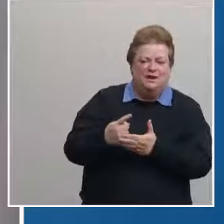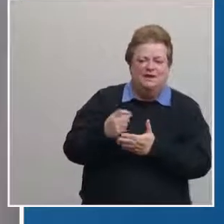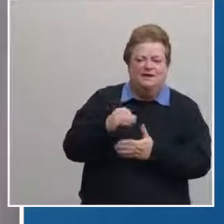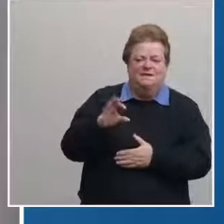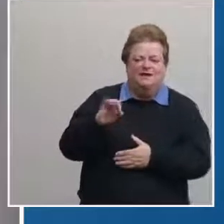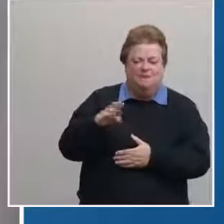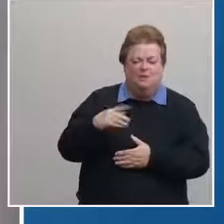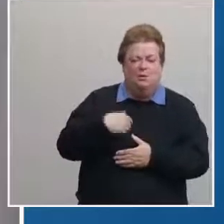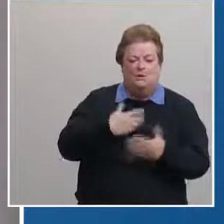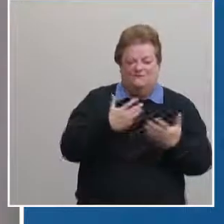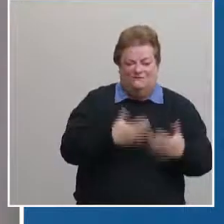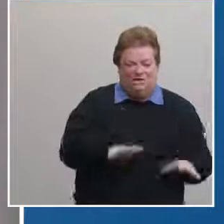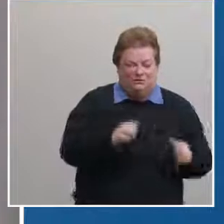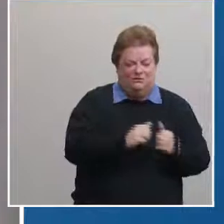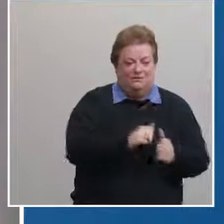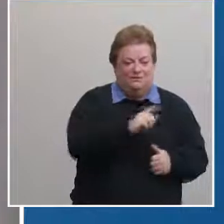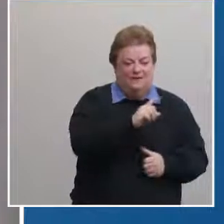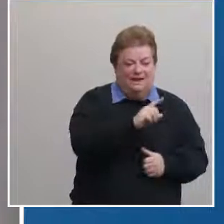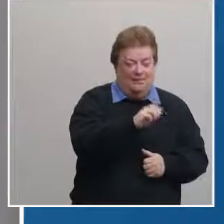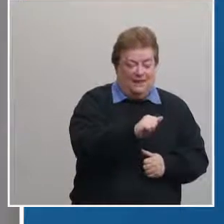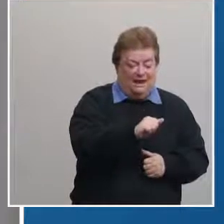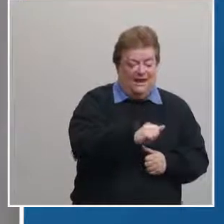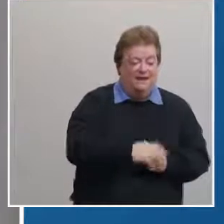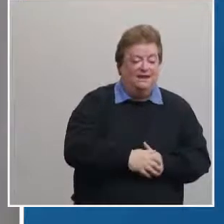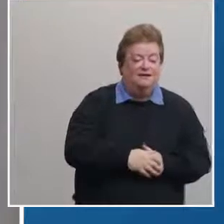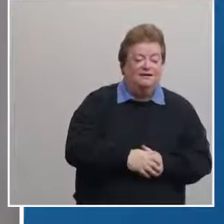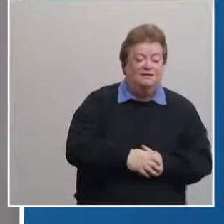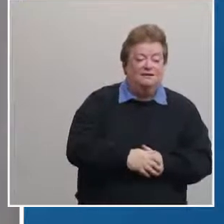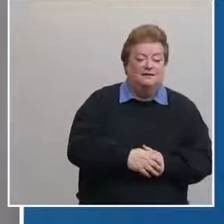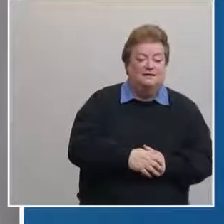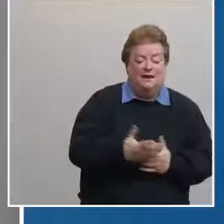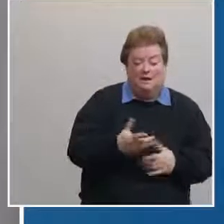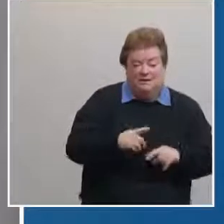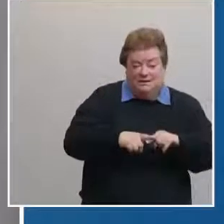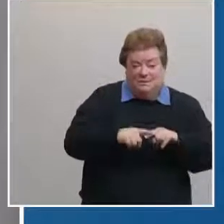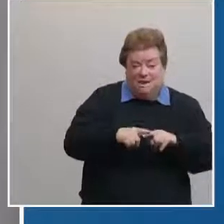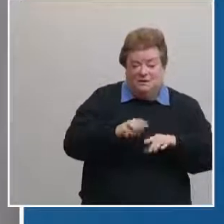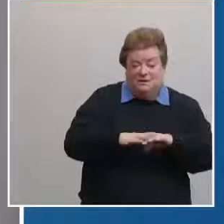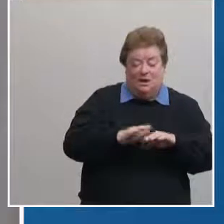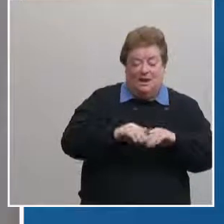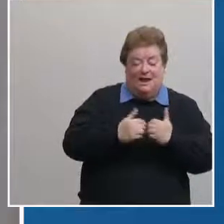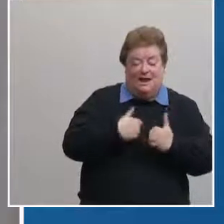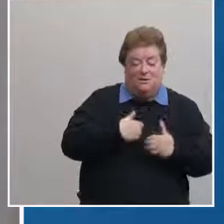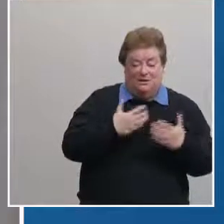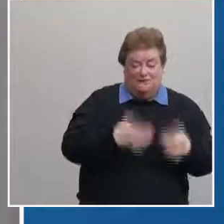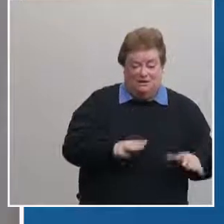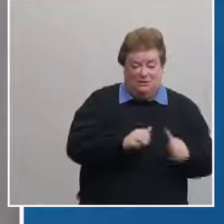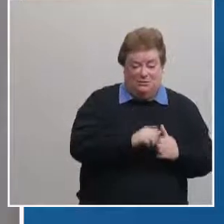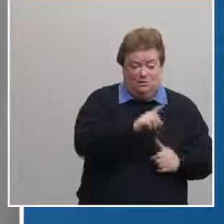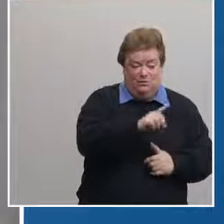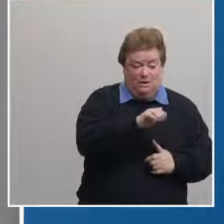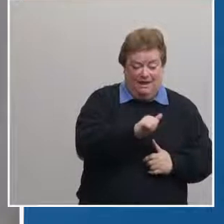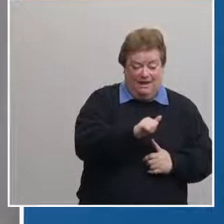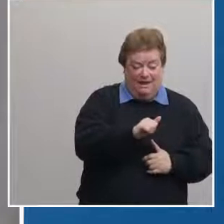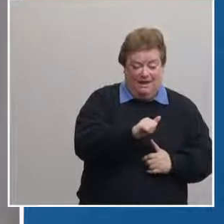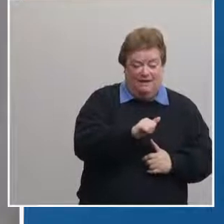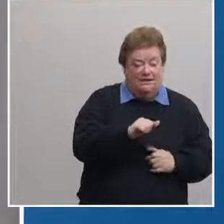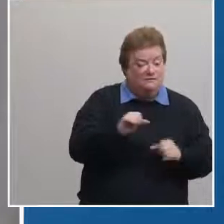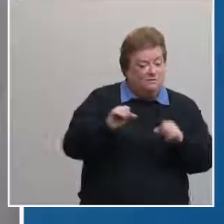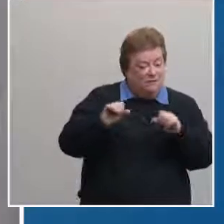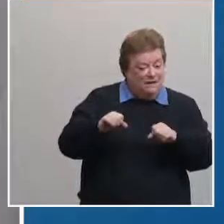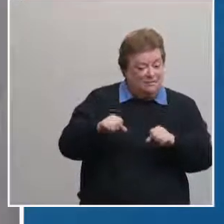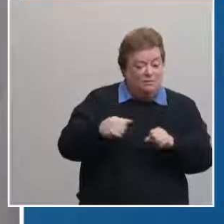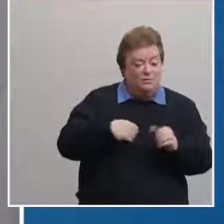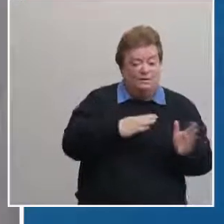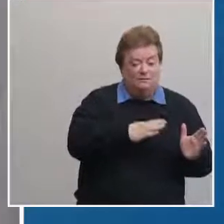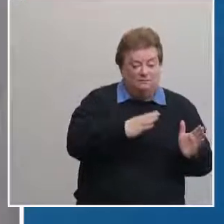finished with 1a now depending on how we do with um finishing 1a that's quite possible we could